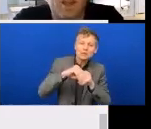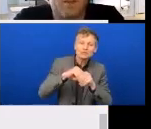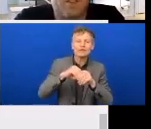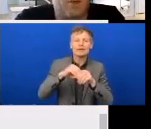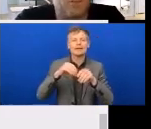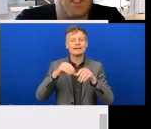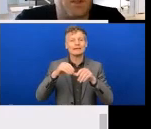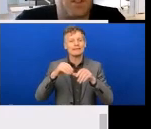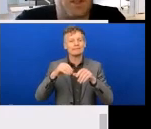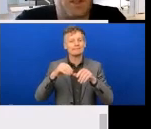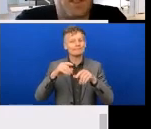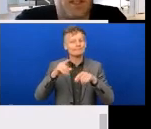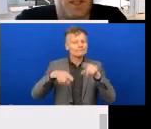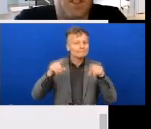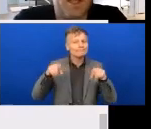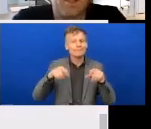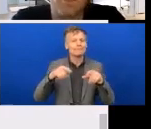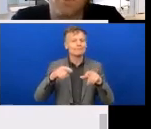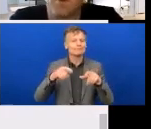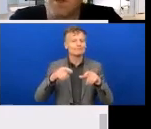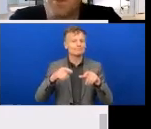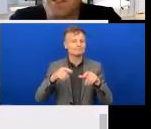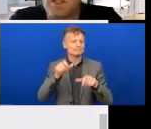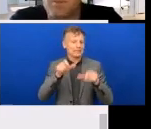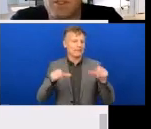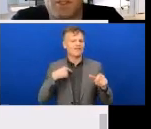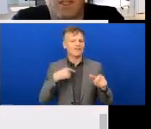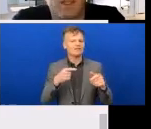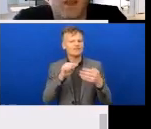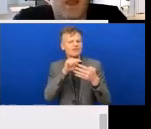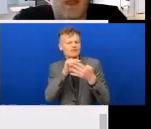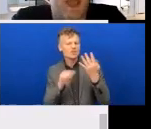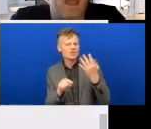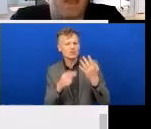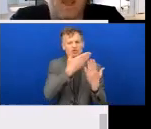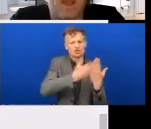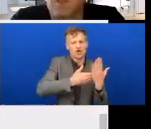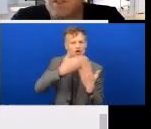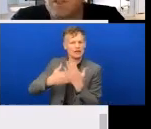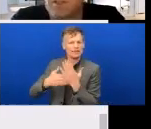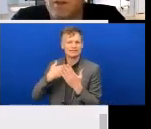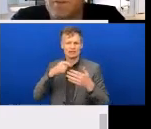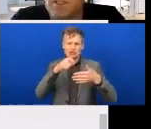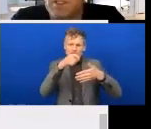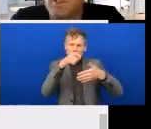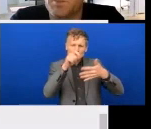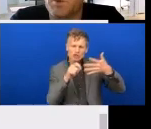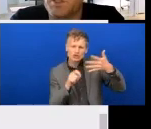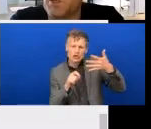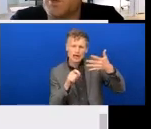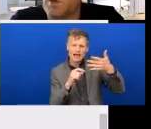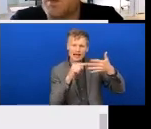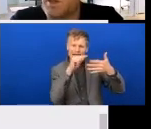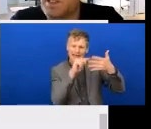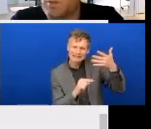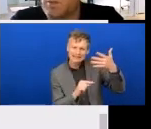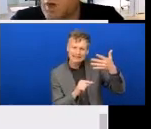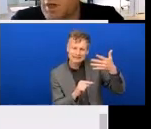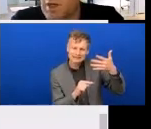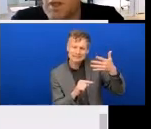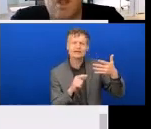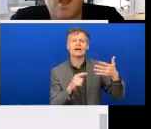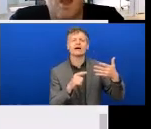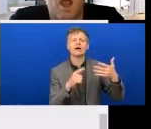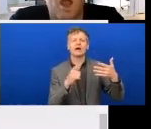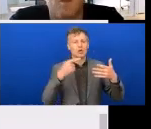documents there in the top two. So there's the checklist for neuro diversity commissioning and how to commission services for supporting neuro diversity at